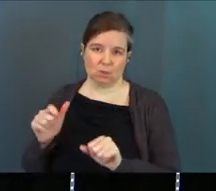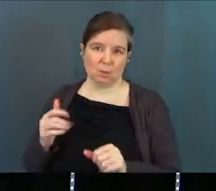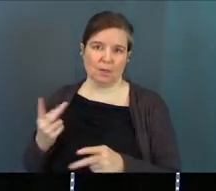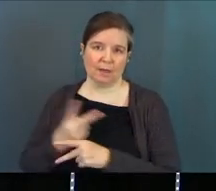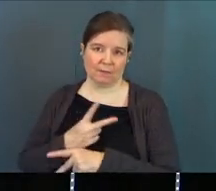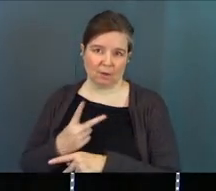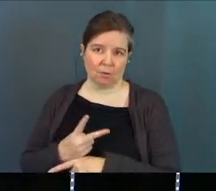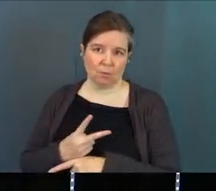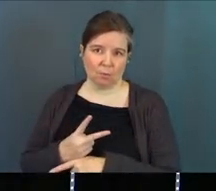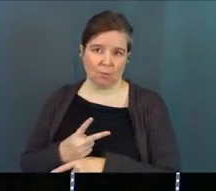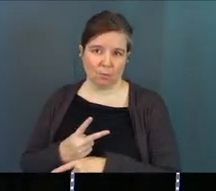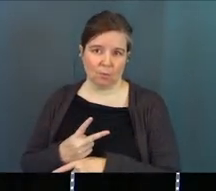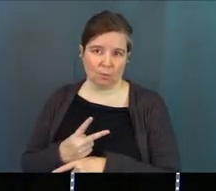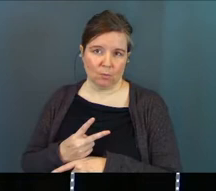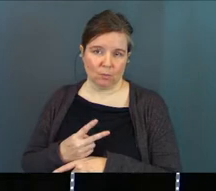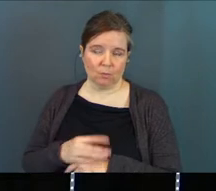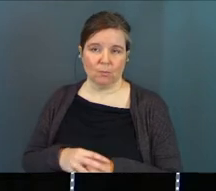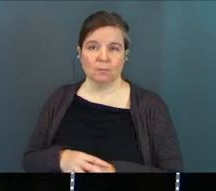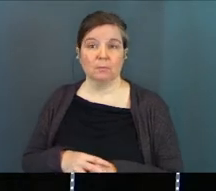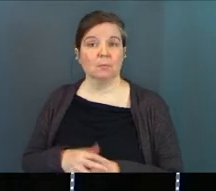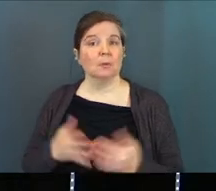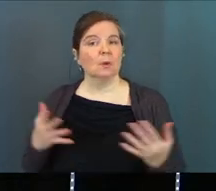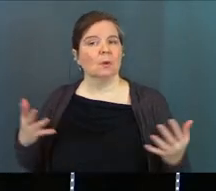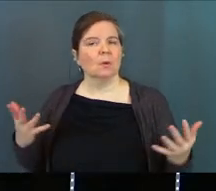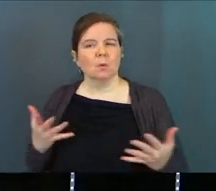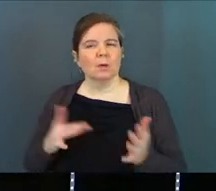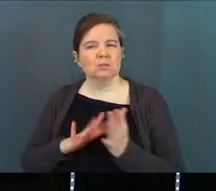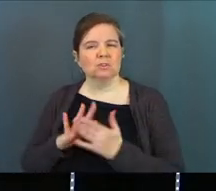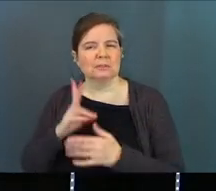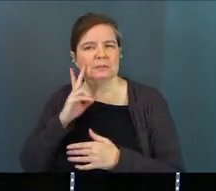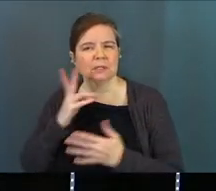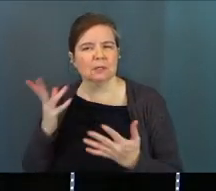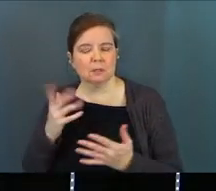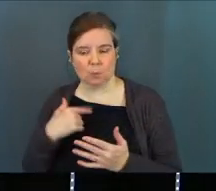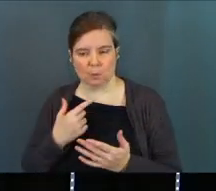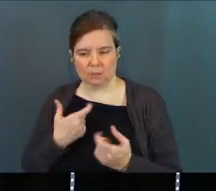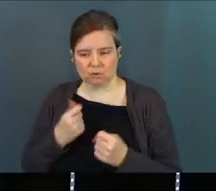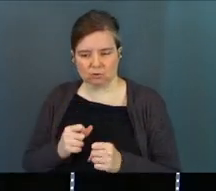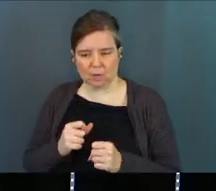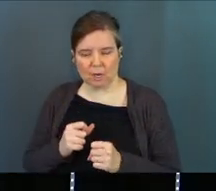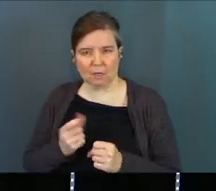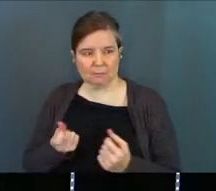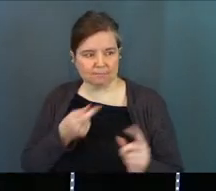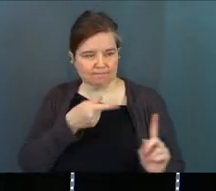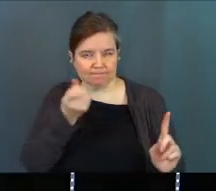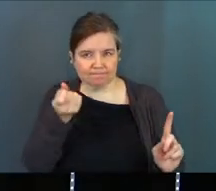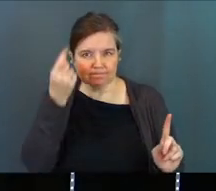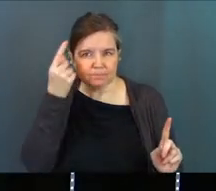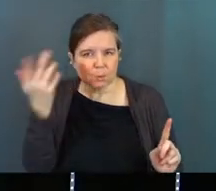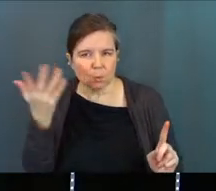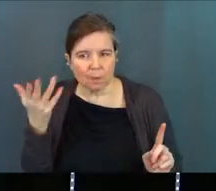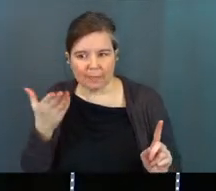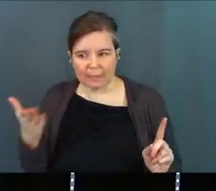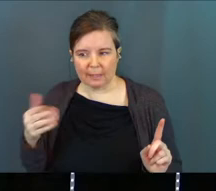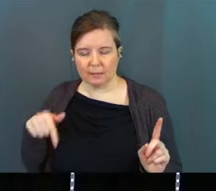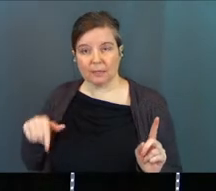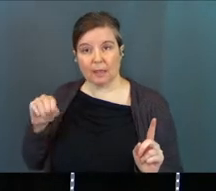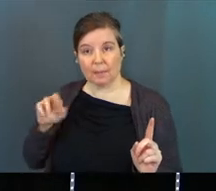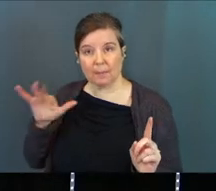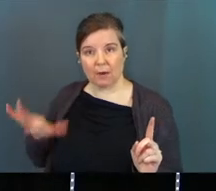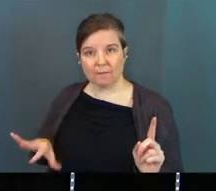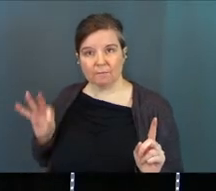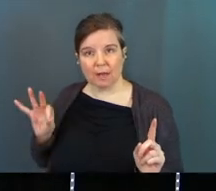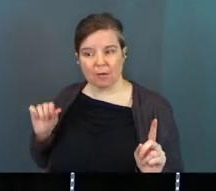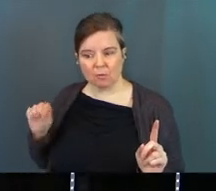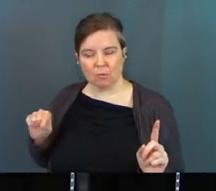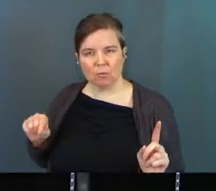you can figure out. So what is it that Jesus is seeing? What is it that he's trying to get Martha to see? What is the one thing that Mary has